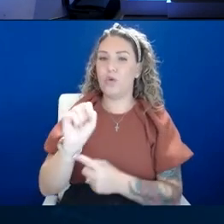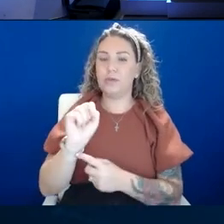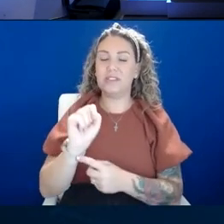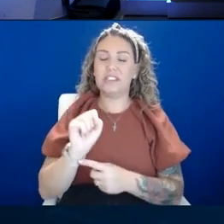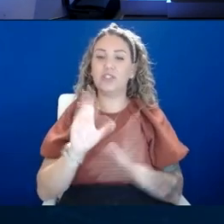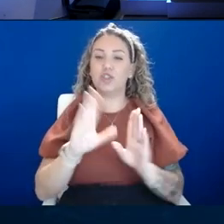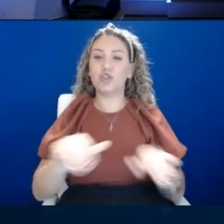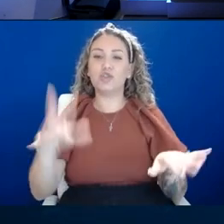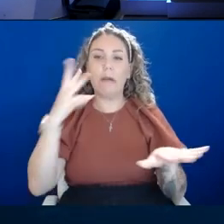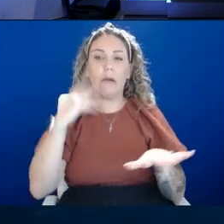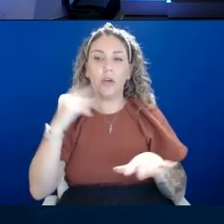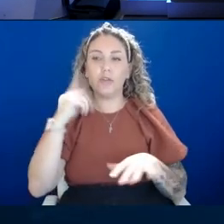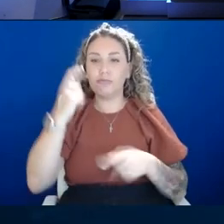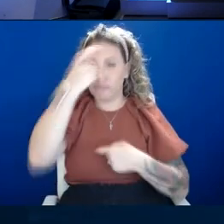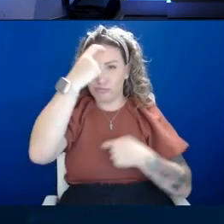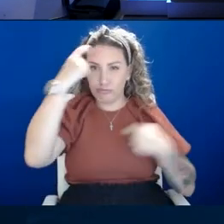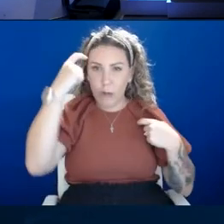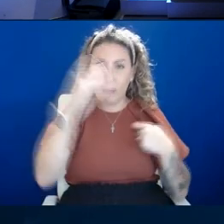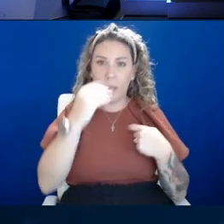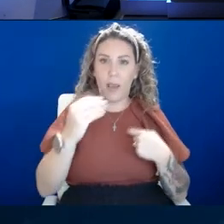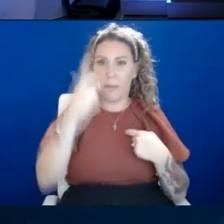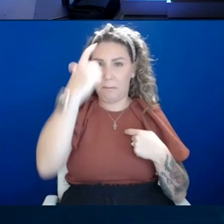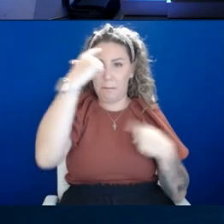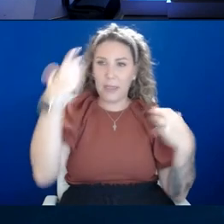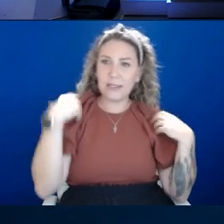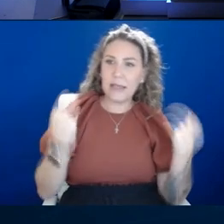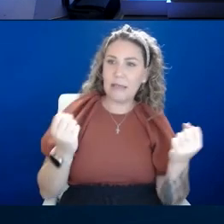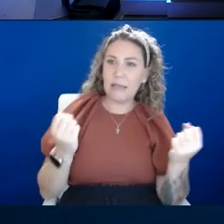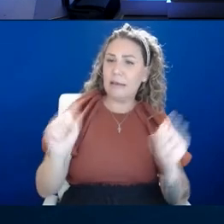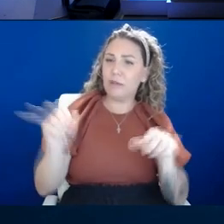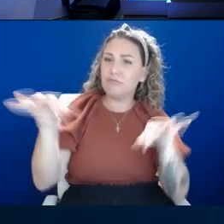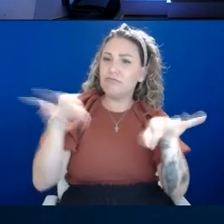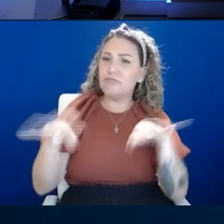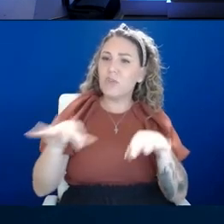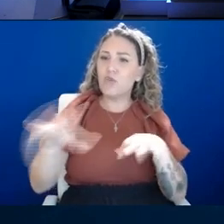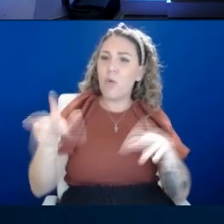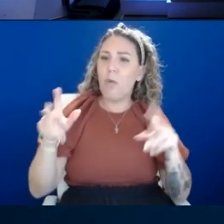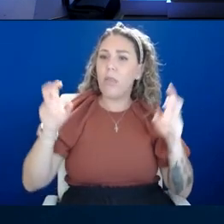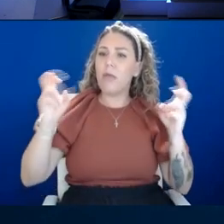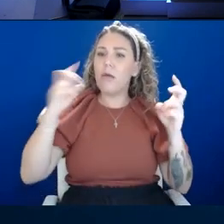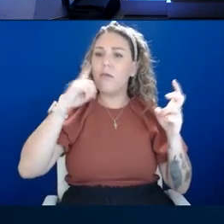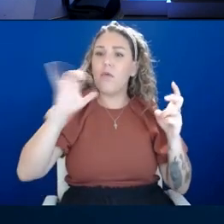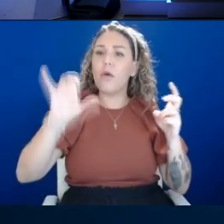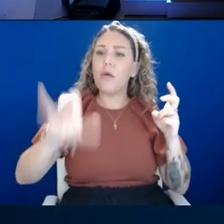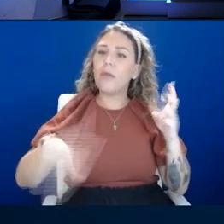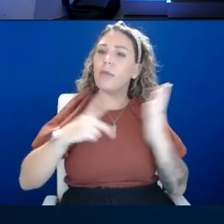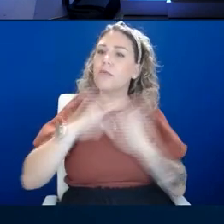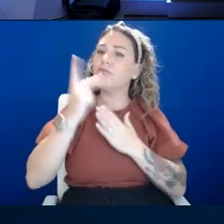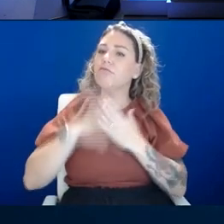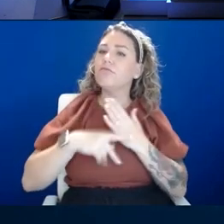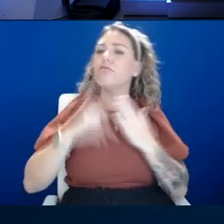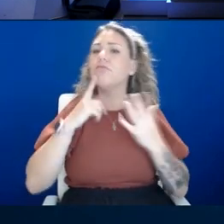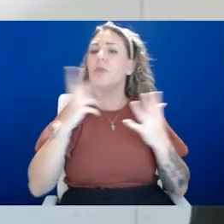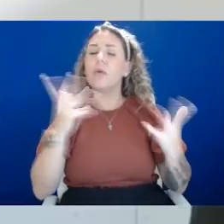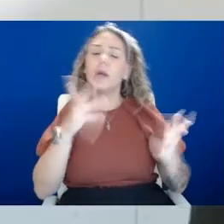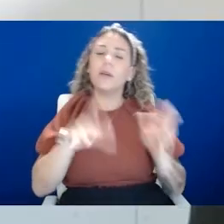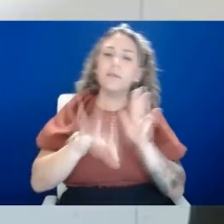Talk, talk to us a little bit about your theme for that particular episode and kind of what you're finding out so far.